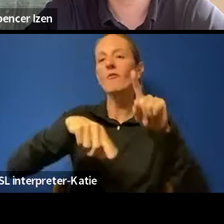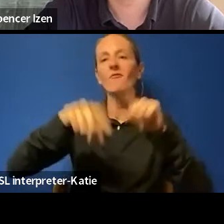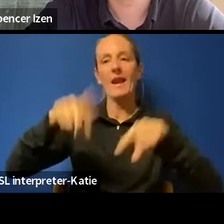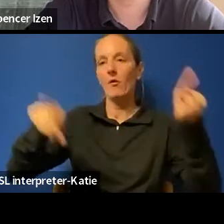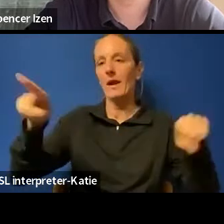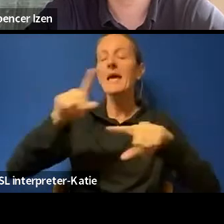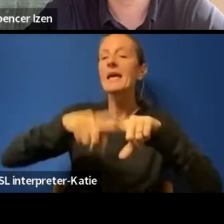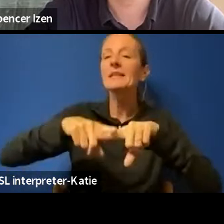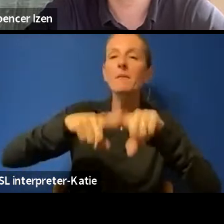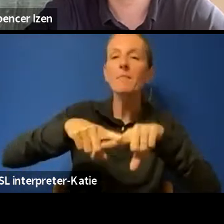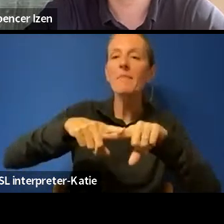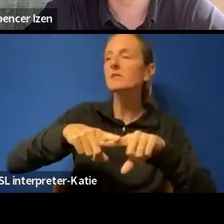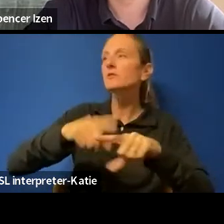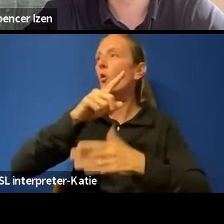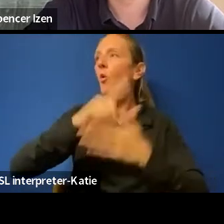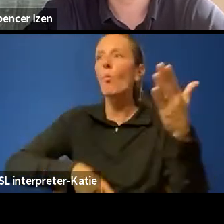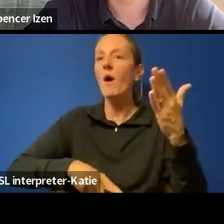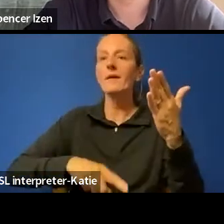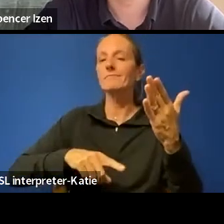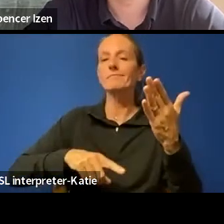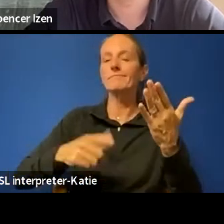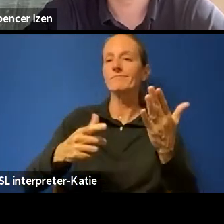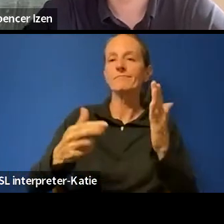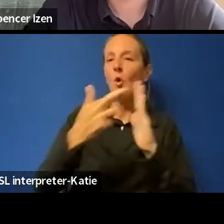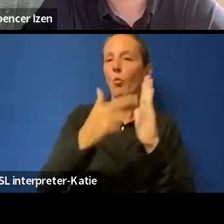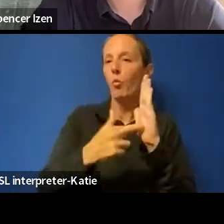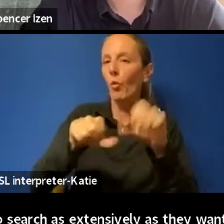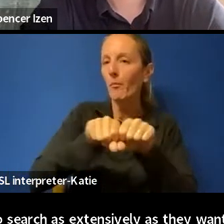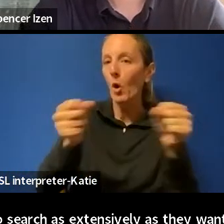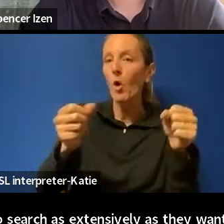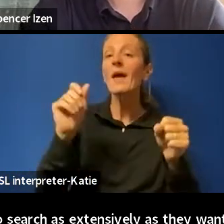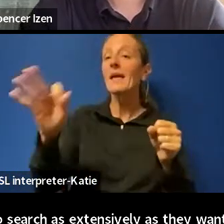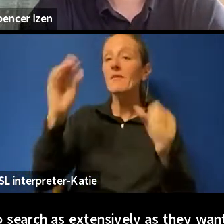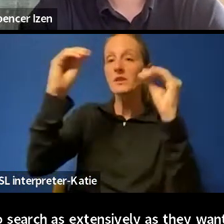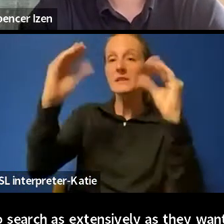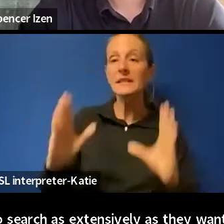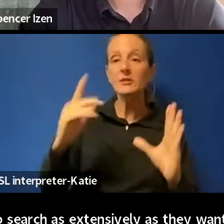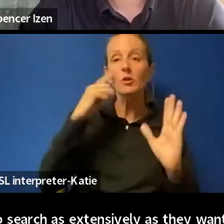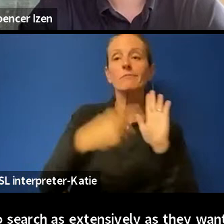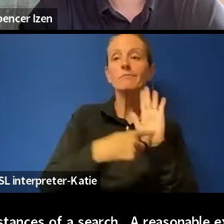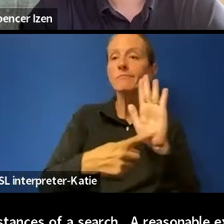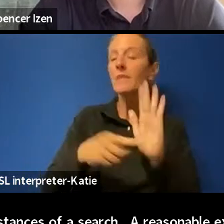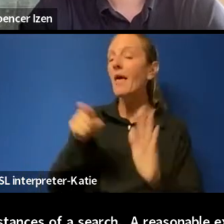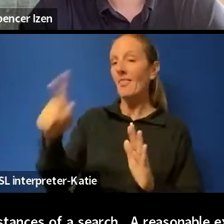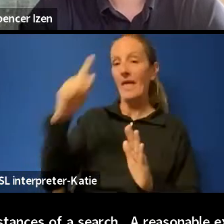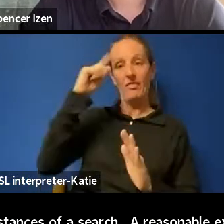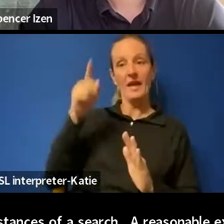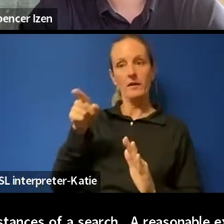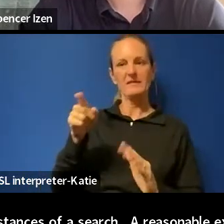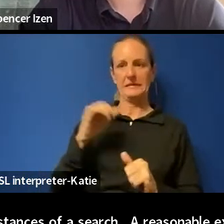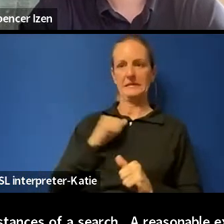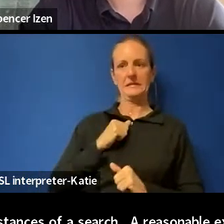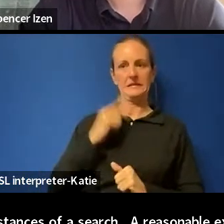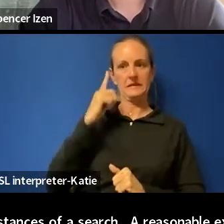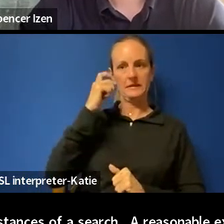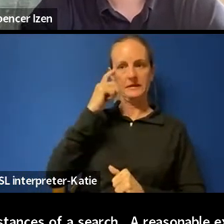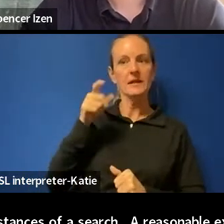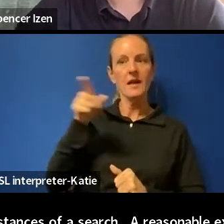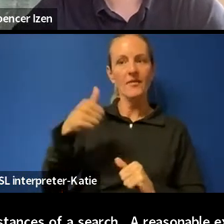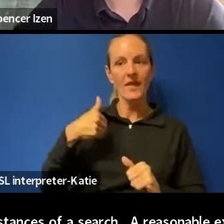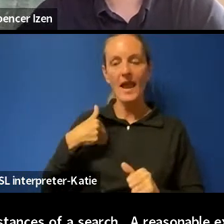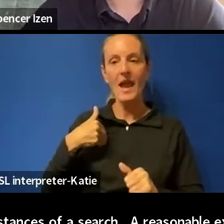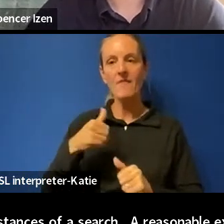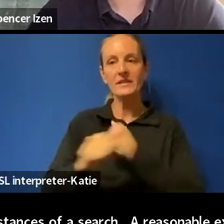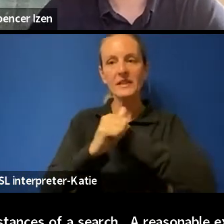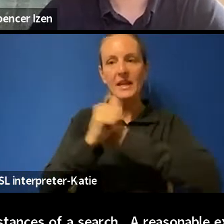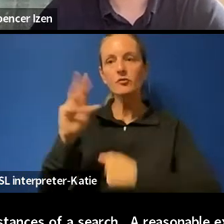of the violation suspected. For example, if a teacher suspects a student is carrying dangerous weapons, they will have the authority to expand